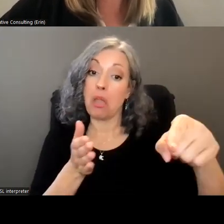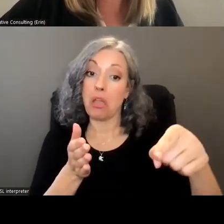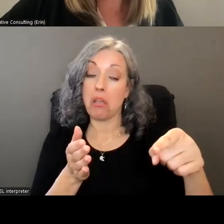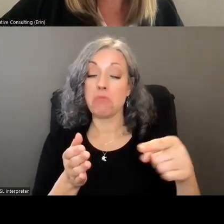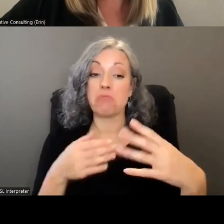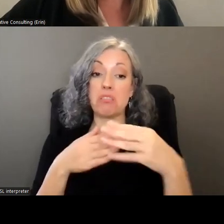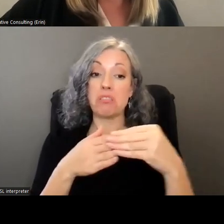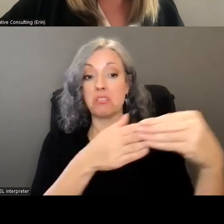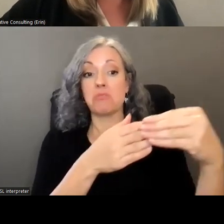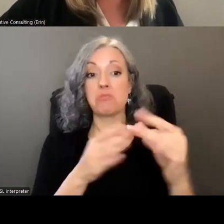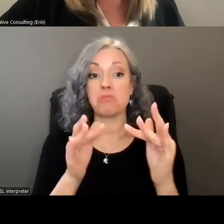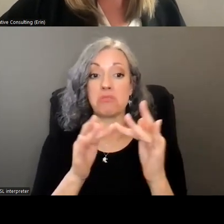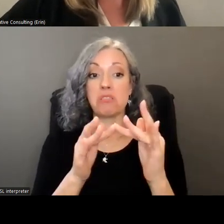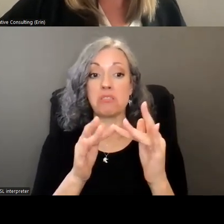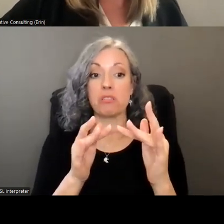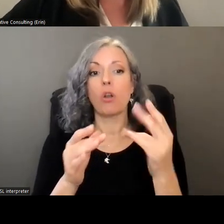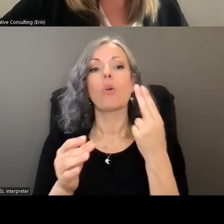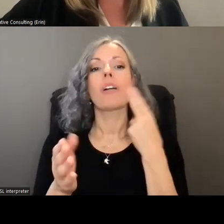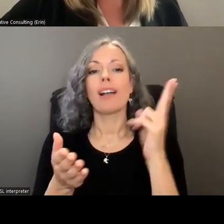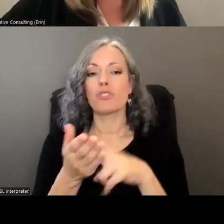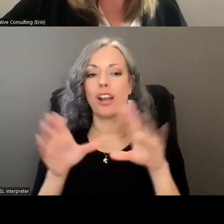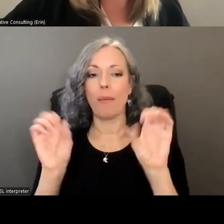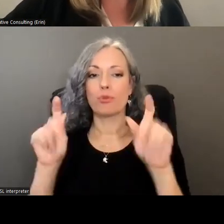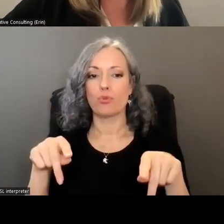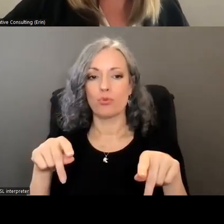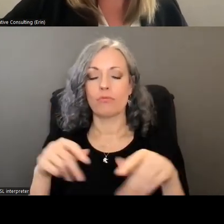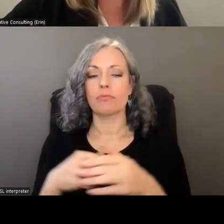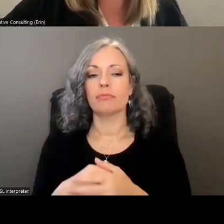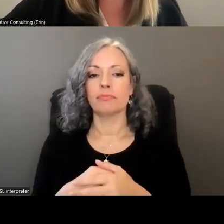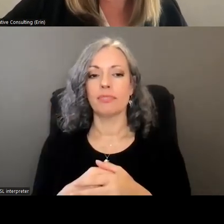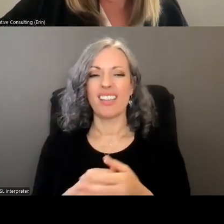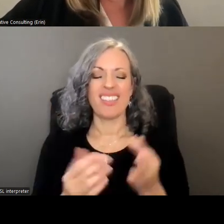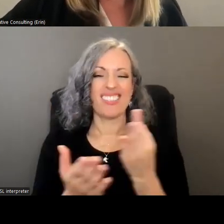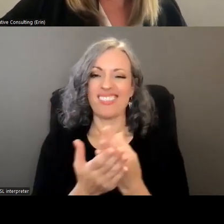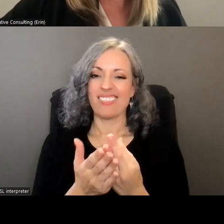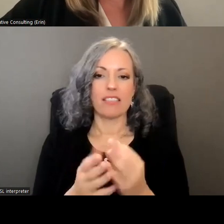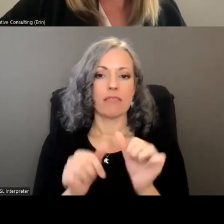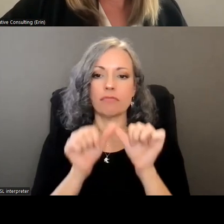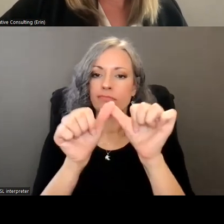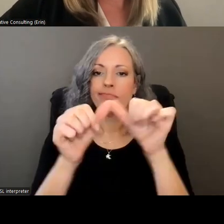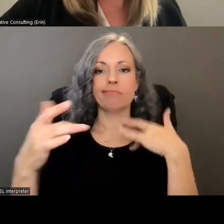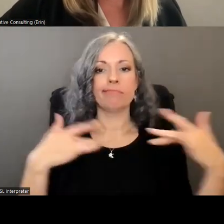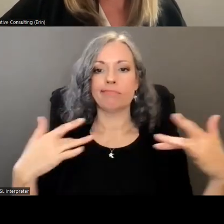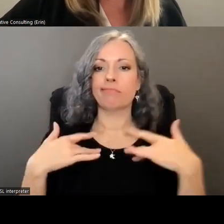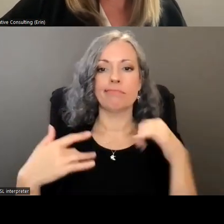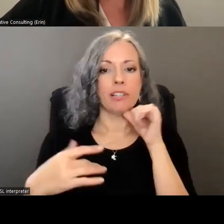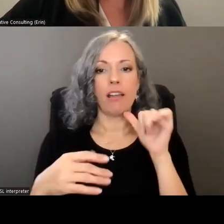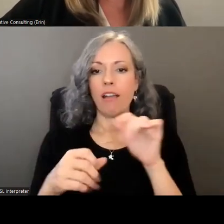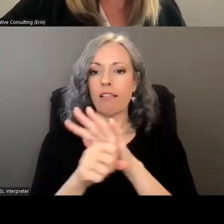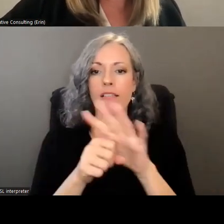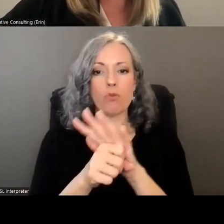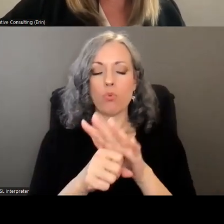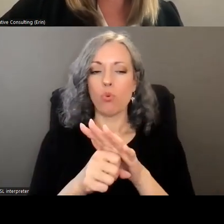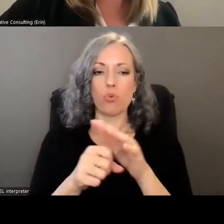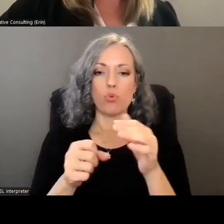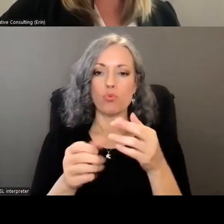opportunities but that leads to the next theme that emerged which is that funding is a constant concern there aren't enough local resources and infrastructure to